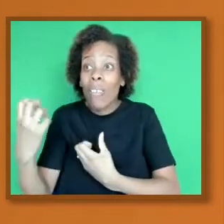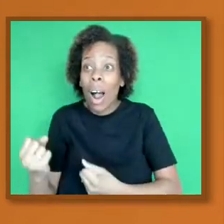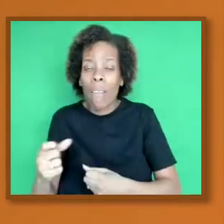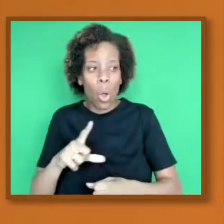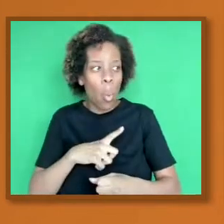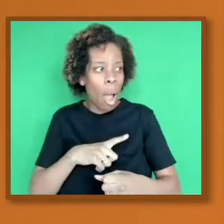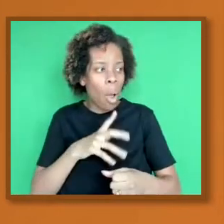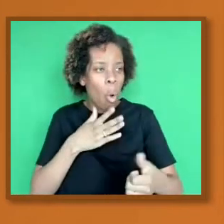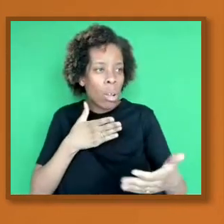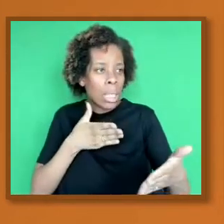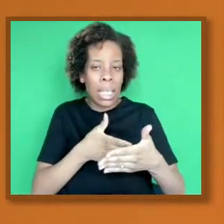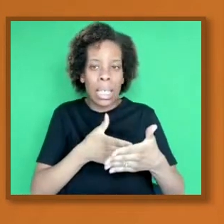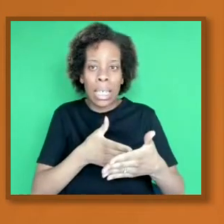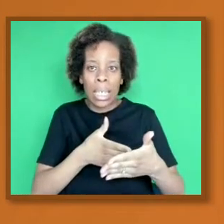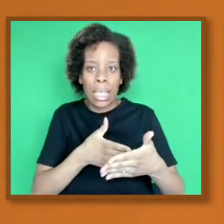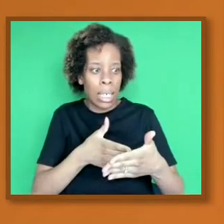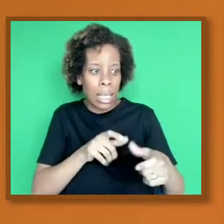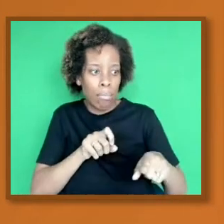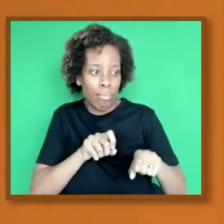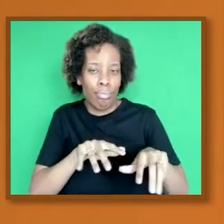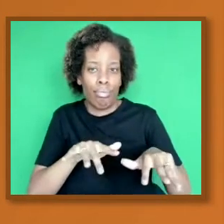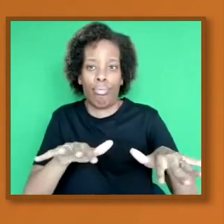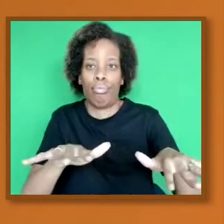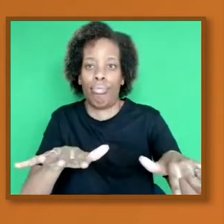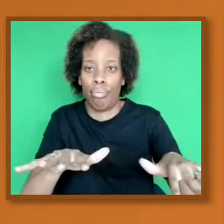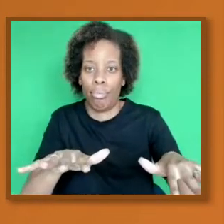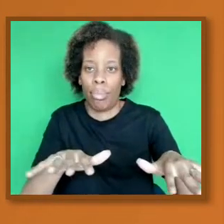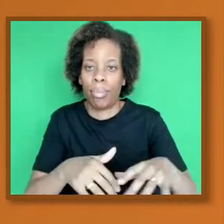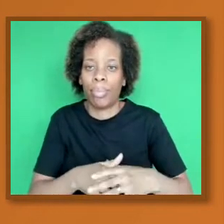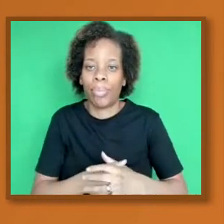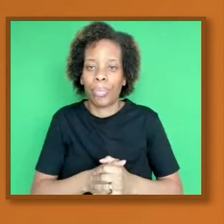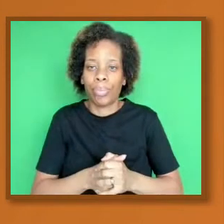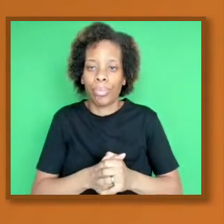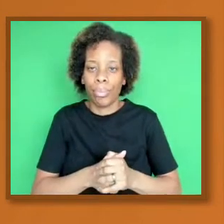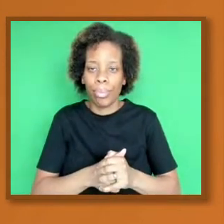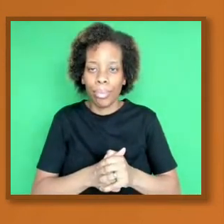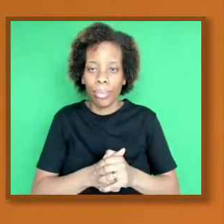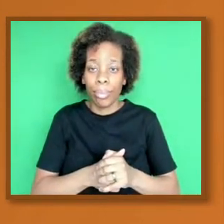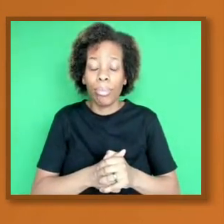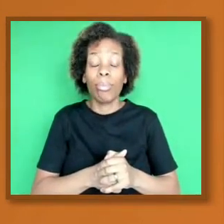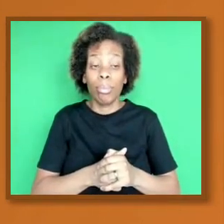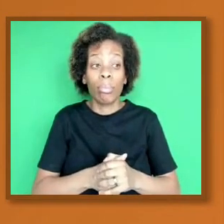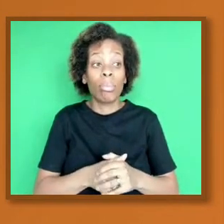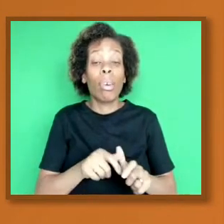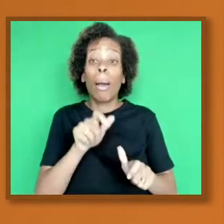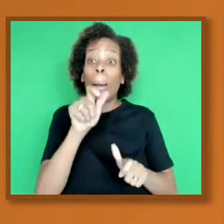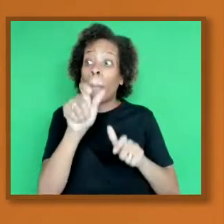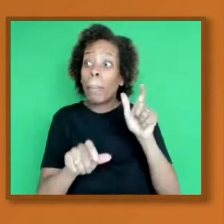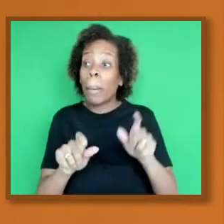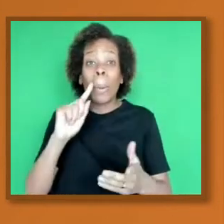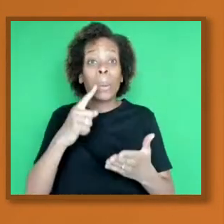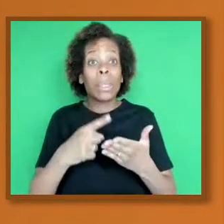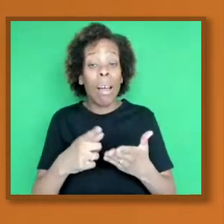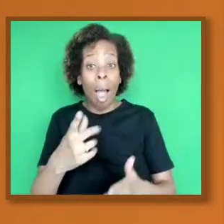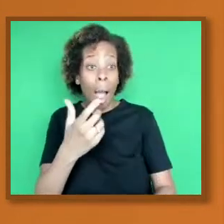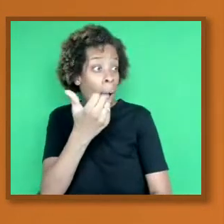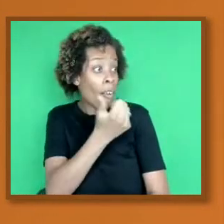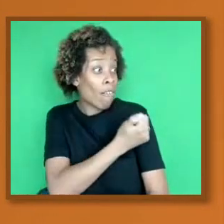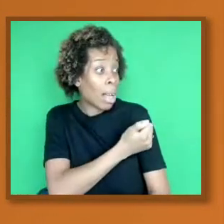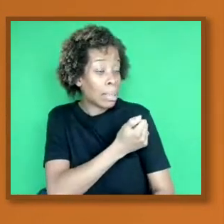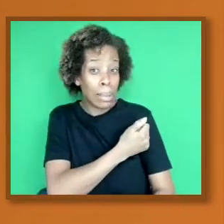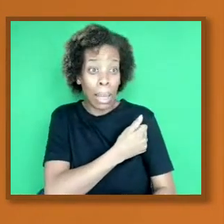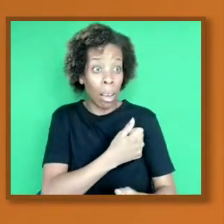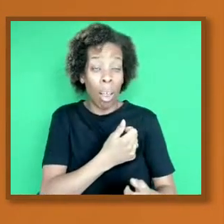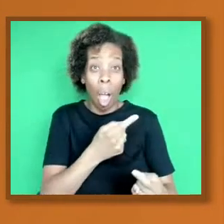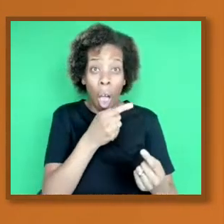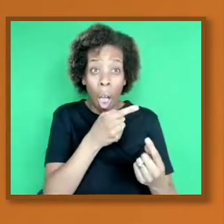However, if more and more people get vaccinated, what happens are twofold. One, they get protection,